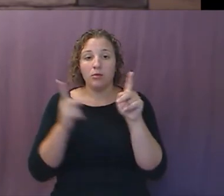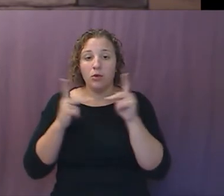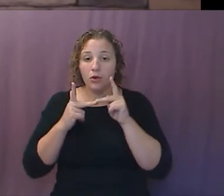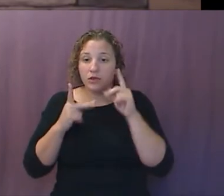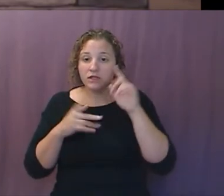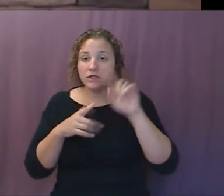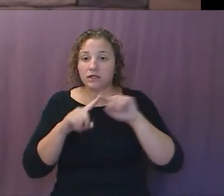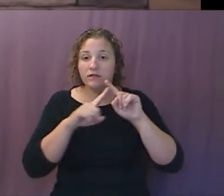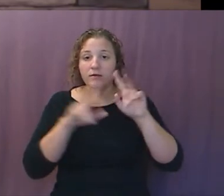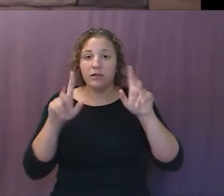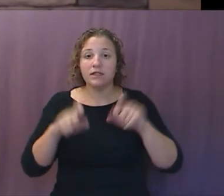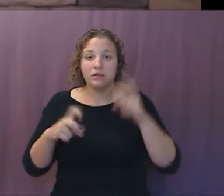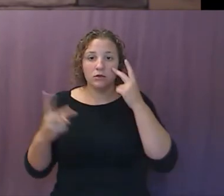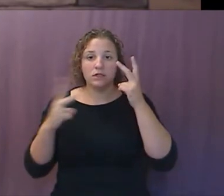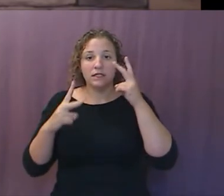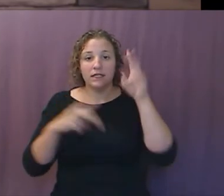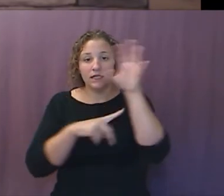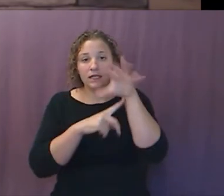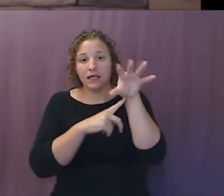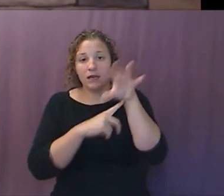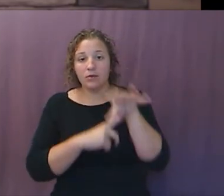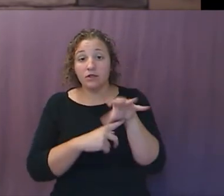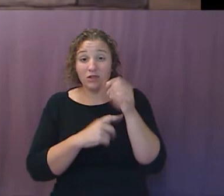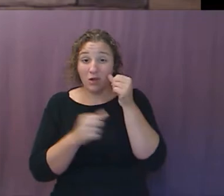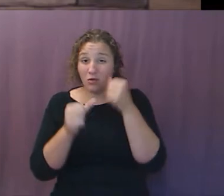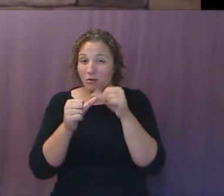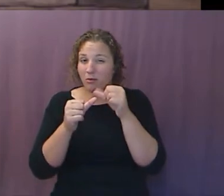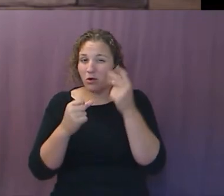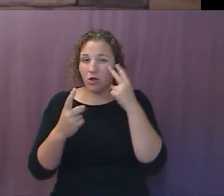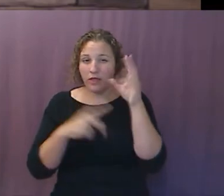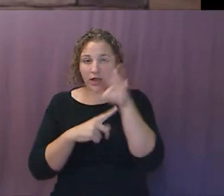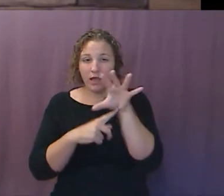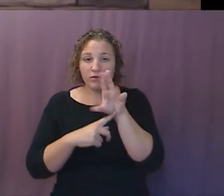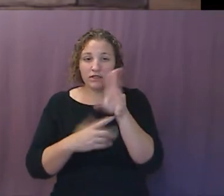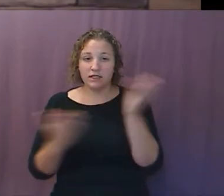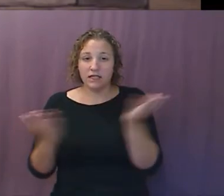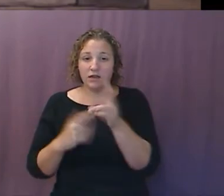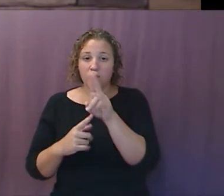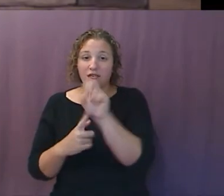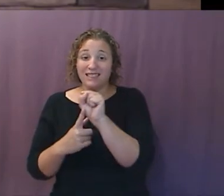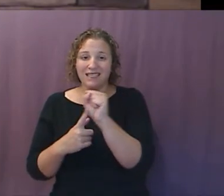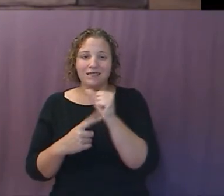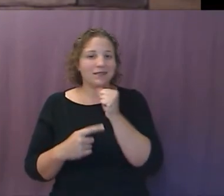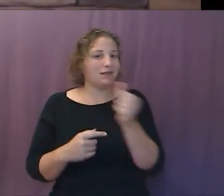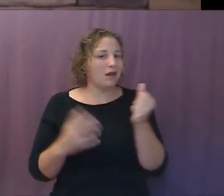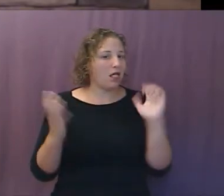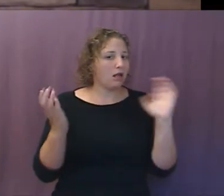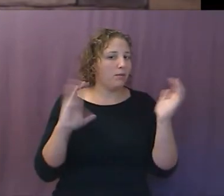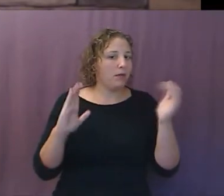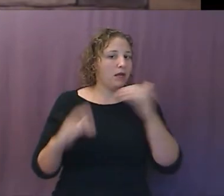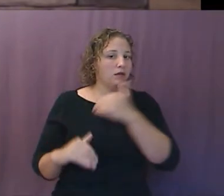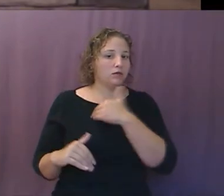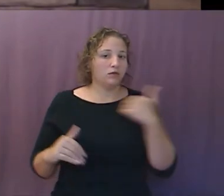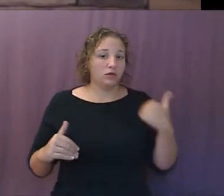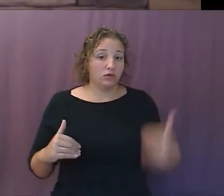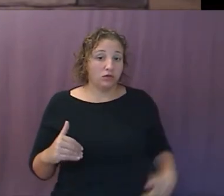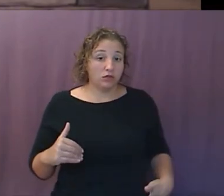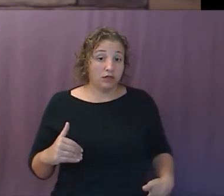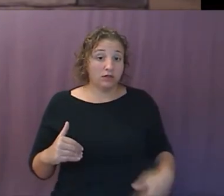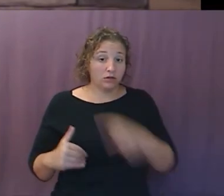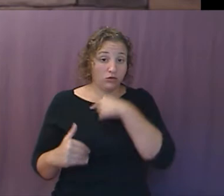and all the cameras around you. And remember, what we have is nothing compared to China. They have multiple cameras on posts and streets facing all directions. Right now,